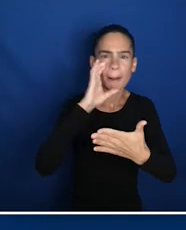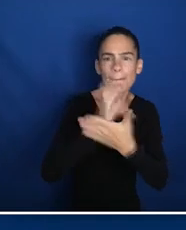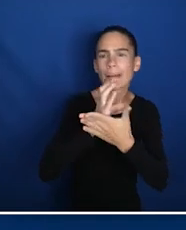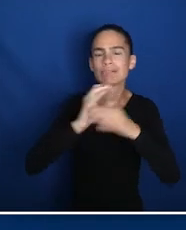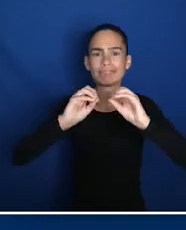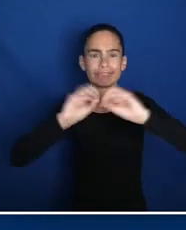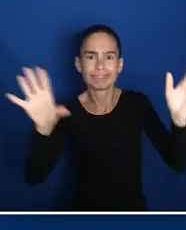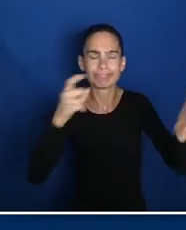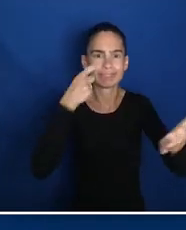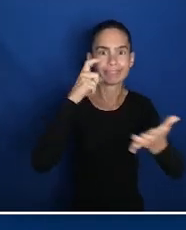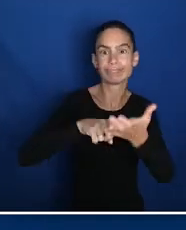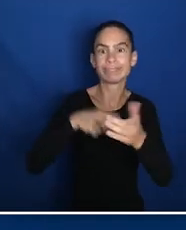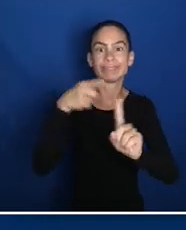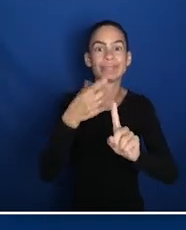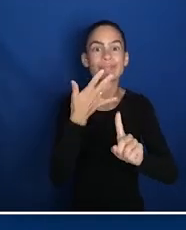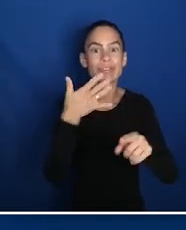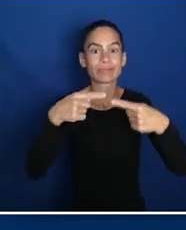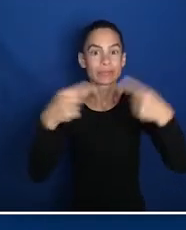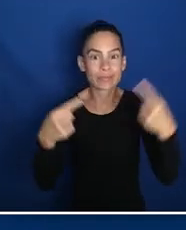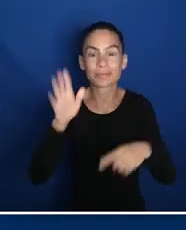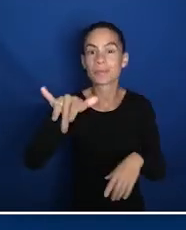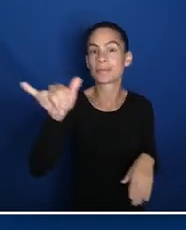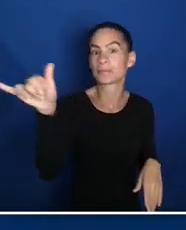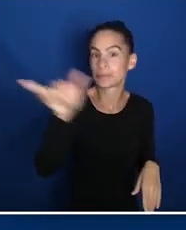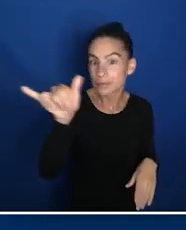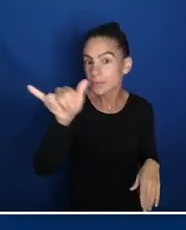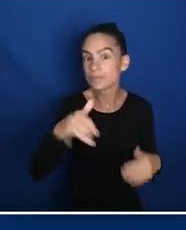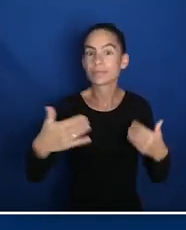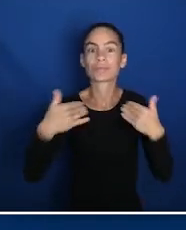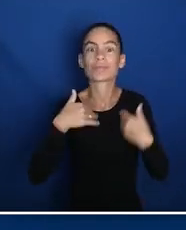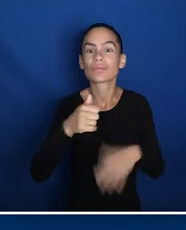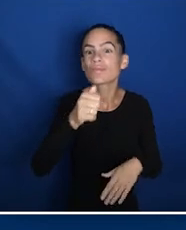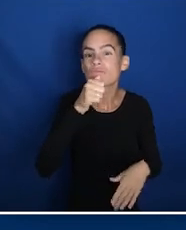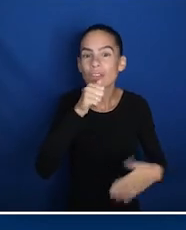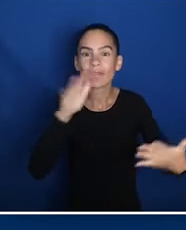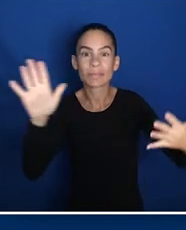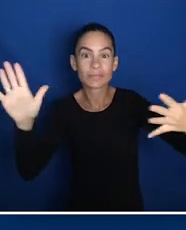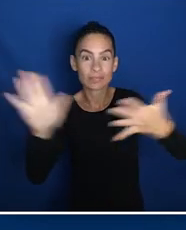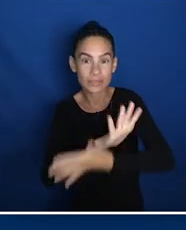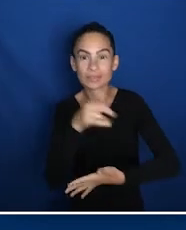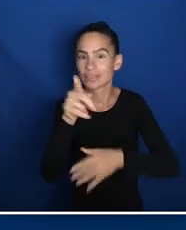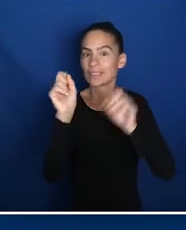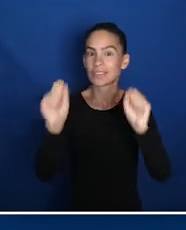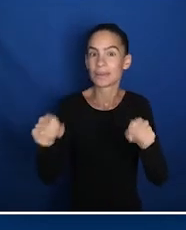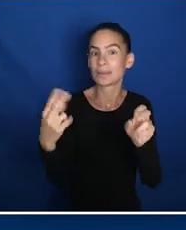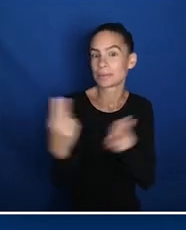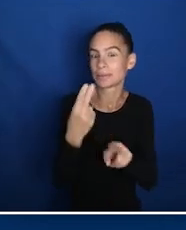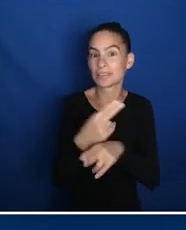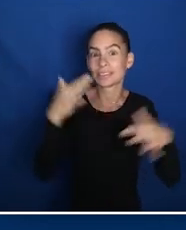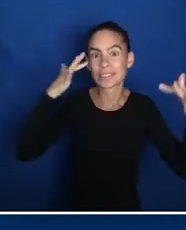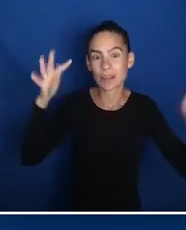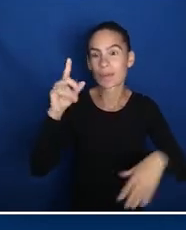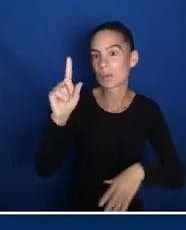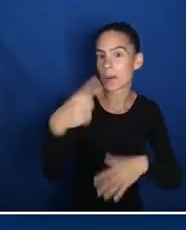graphics at a higher contrast. The machine also has a privacy mask feature, which allows the voter to use the audio functions